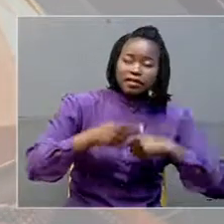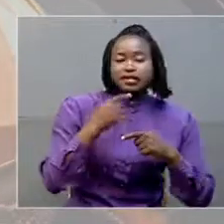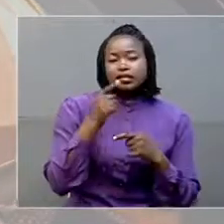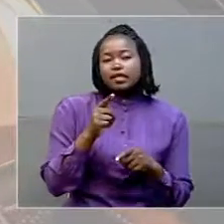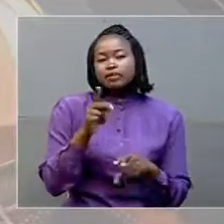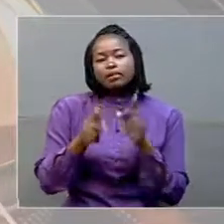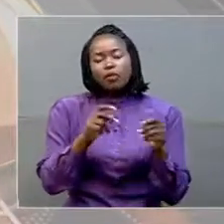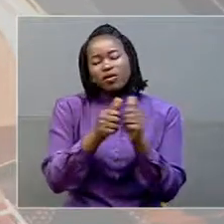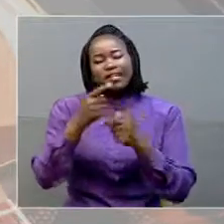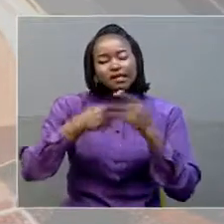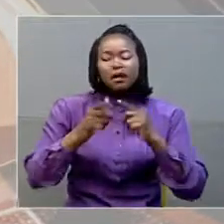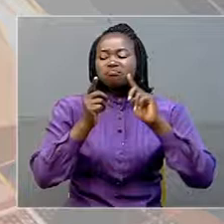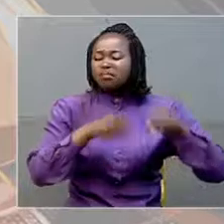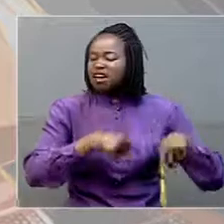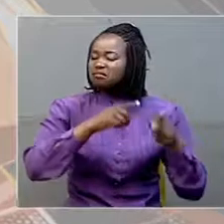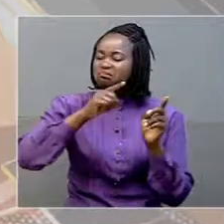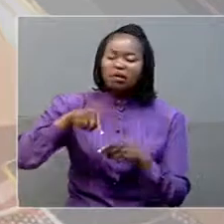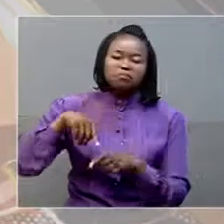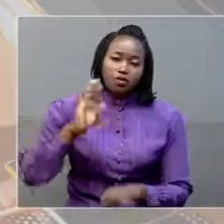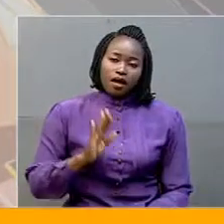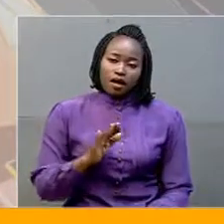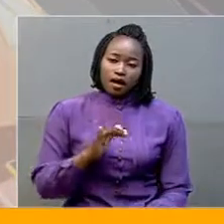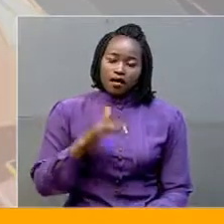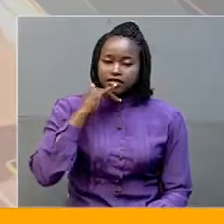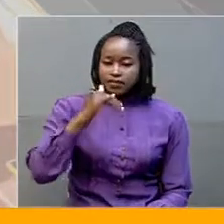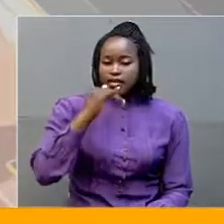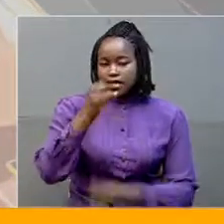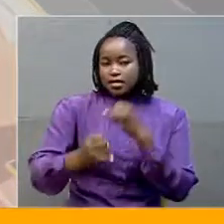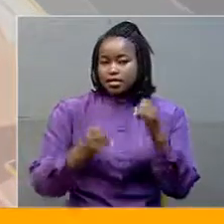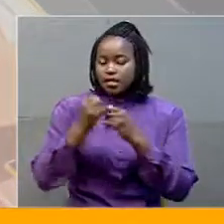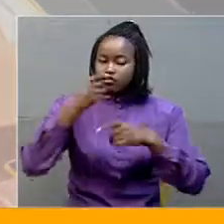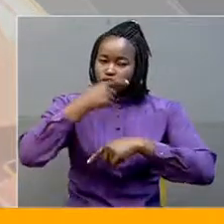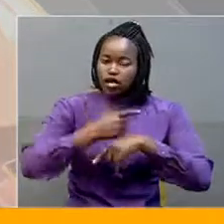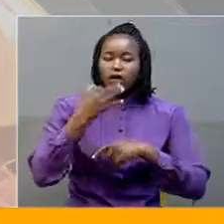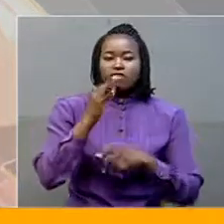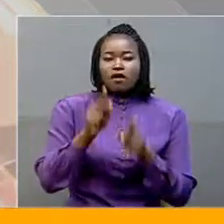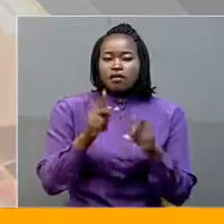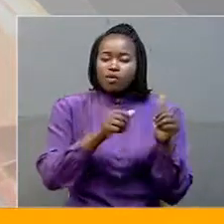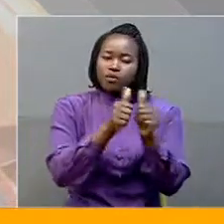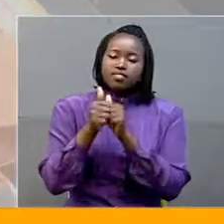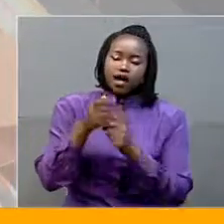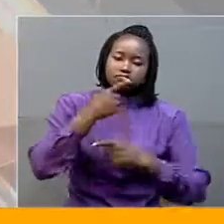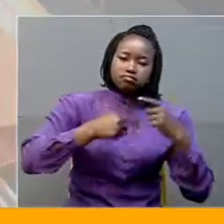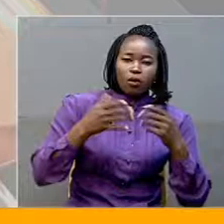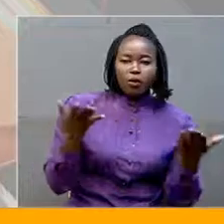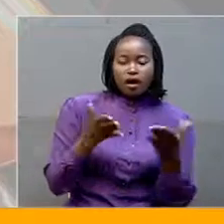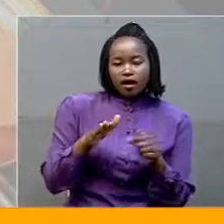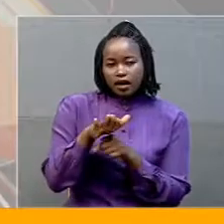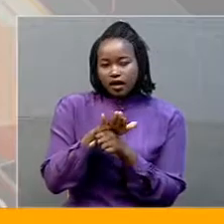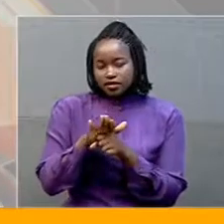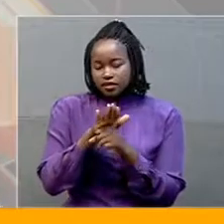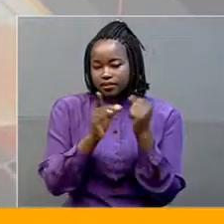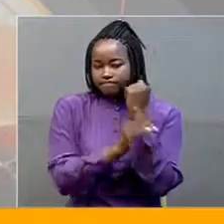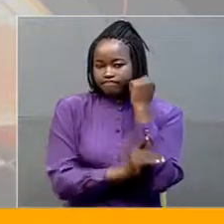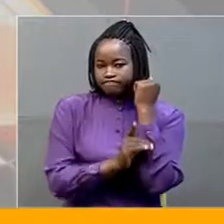people with disabilities. He was speaking at an event marking the International Day of People with Disabilities in Kasese District.